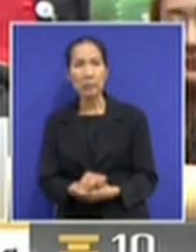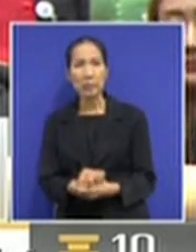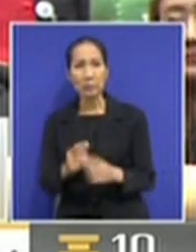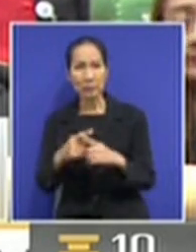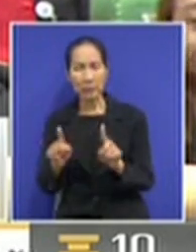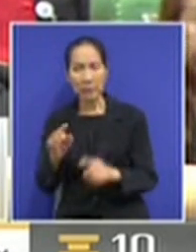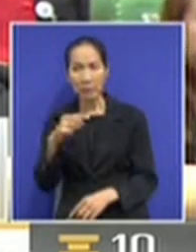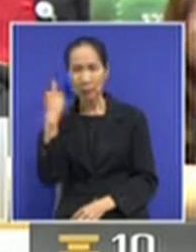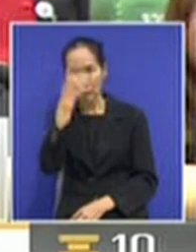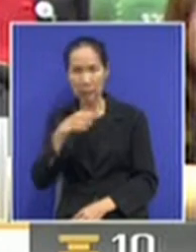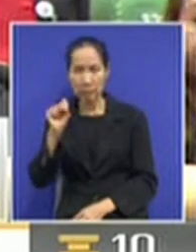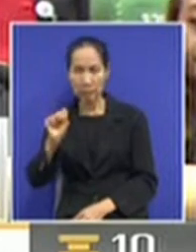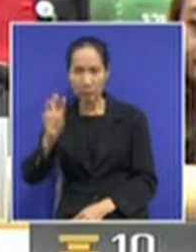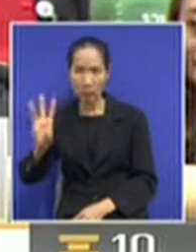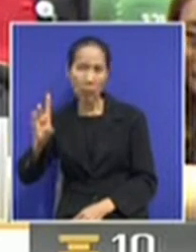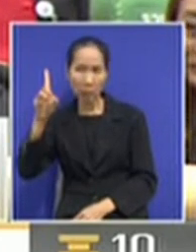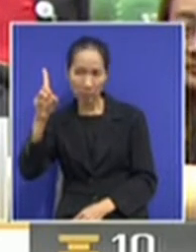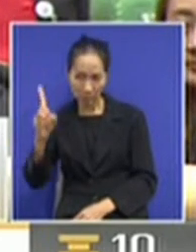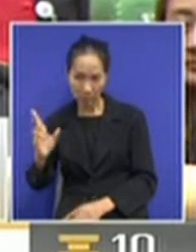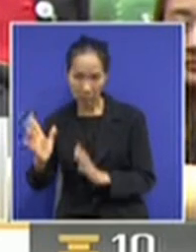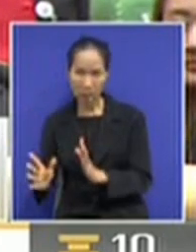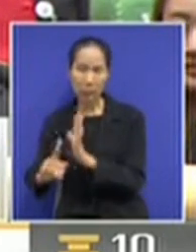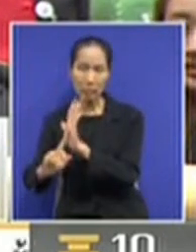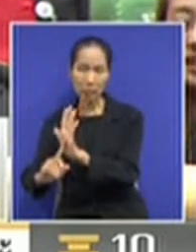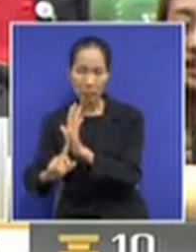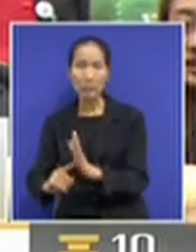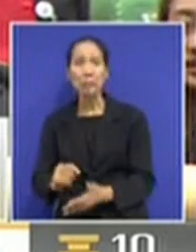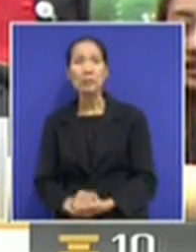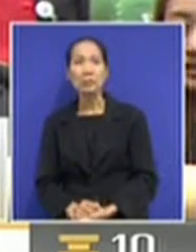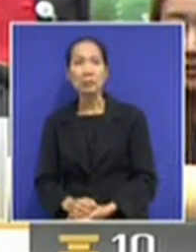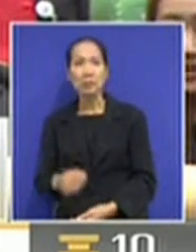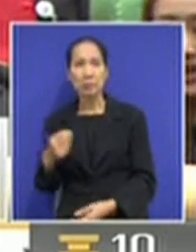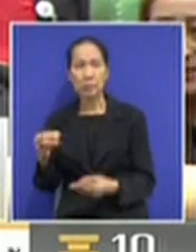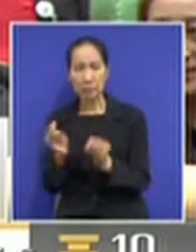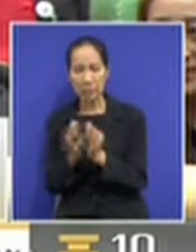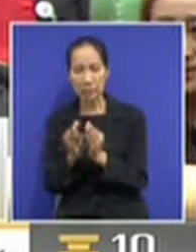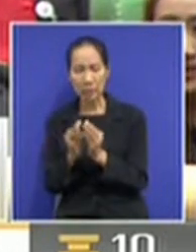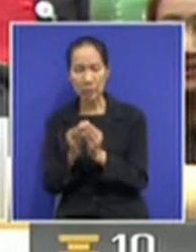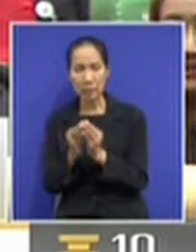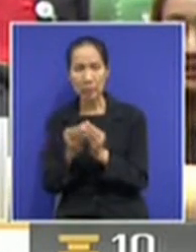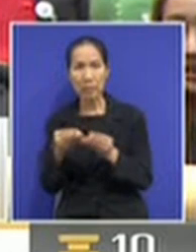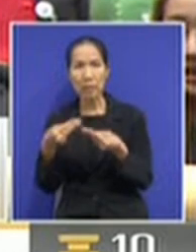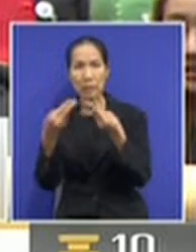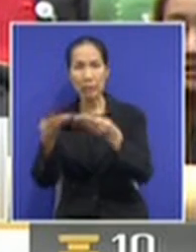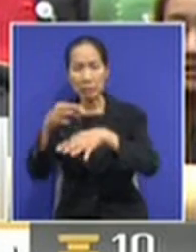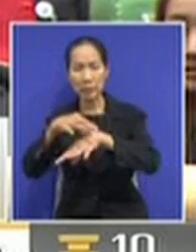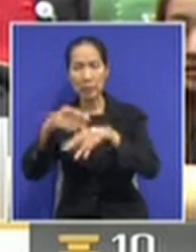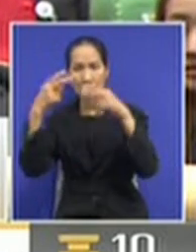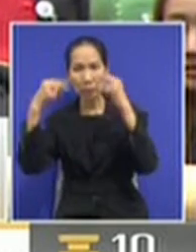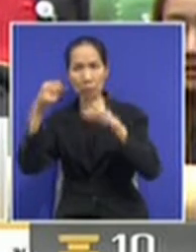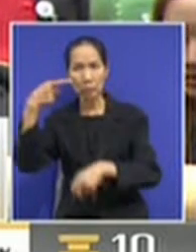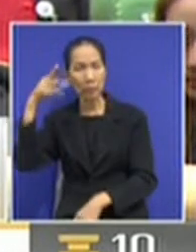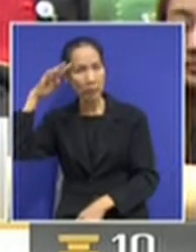by roll call. Yes. each of the members of the parliament will be called by name. Yes. And then they will